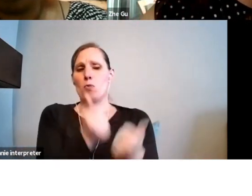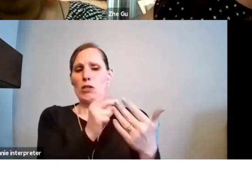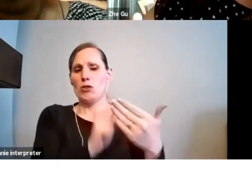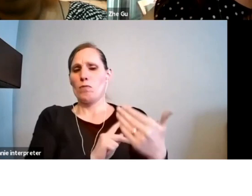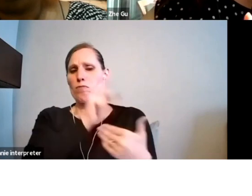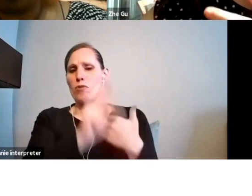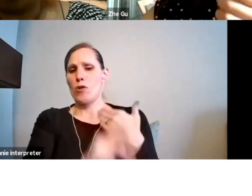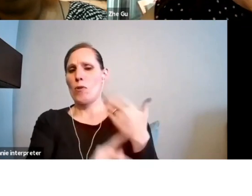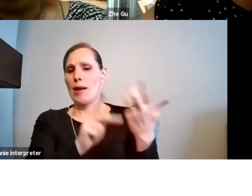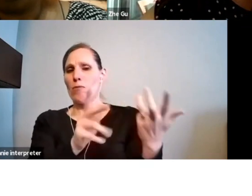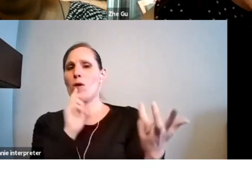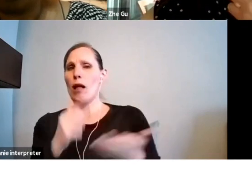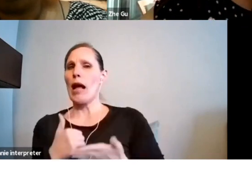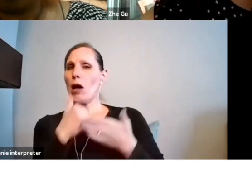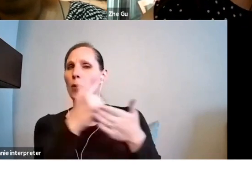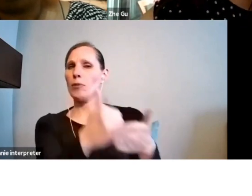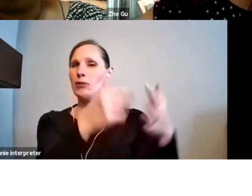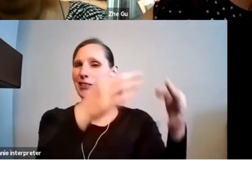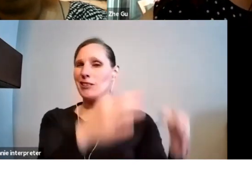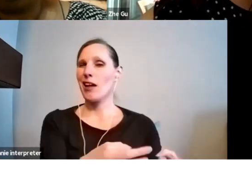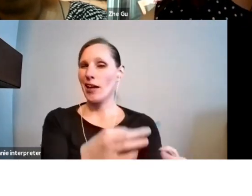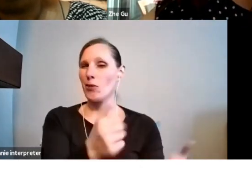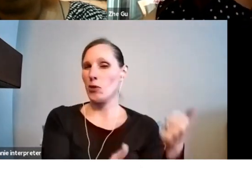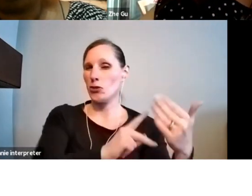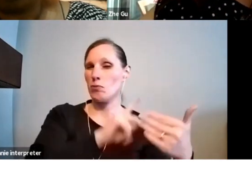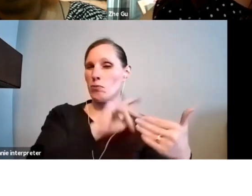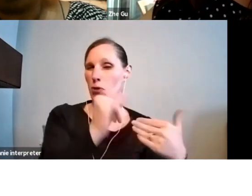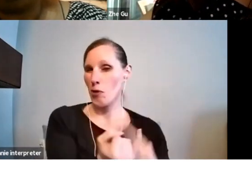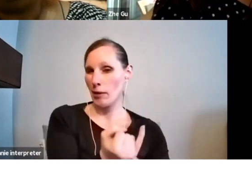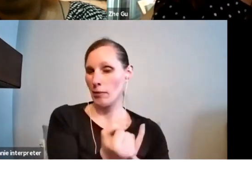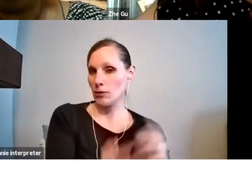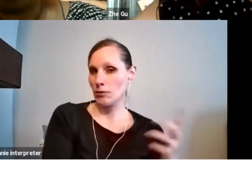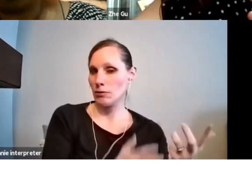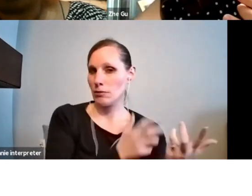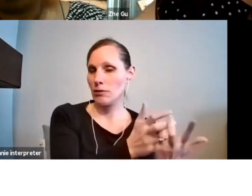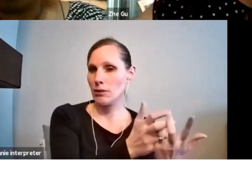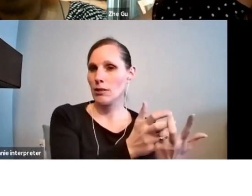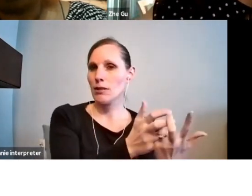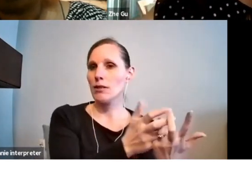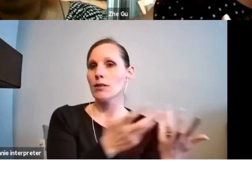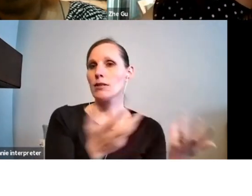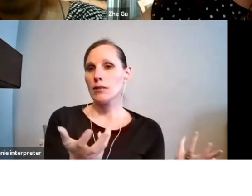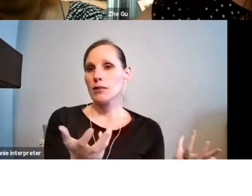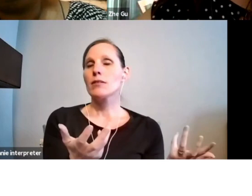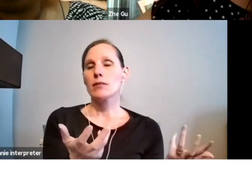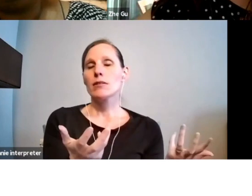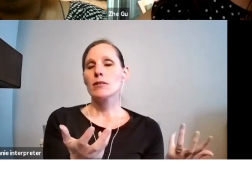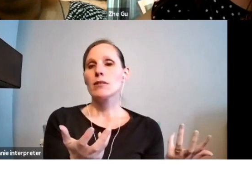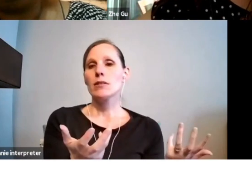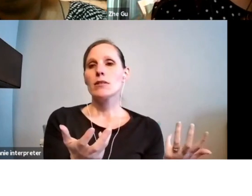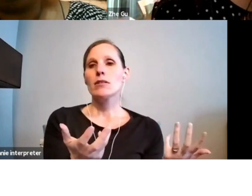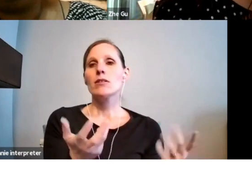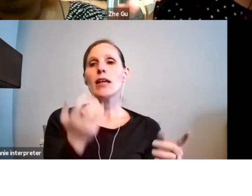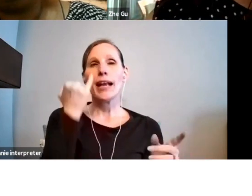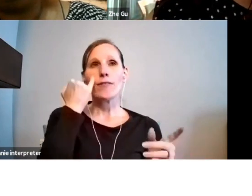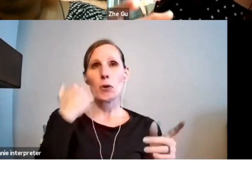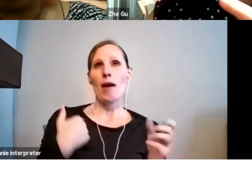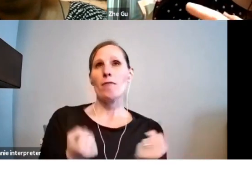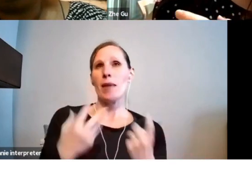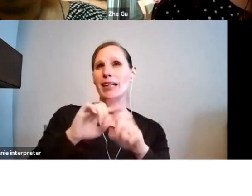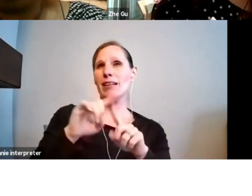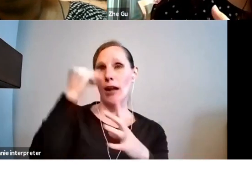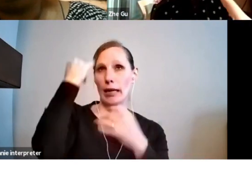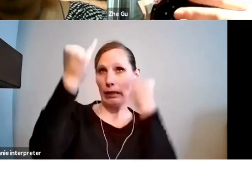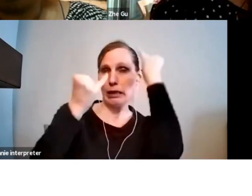put into your application to request for funding. So that's yet another way to approach it is if you have many different